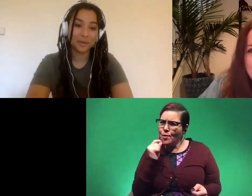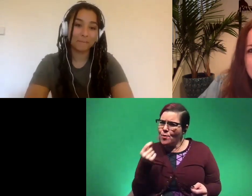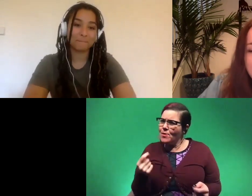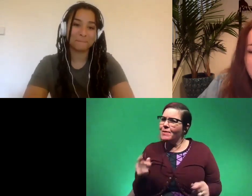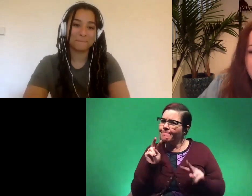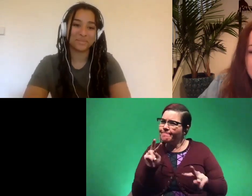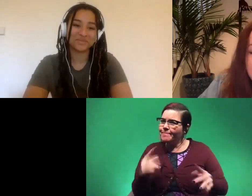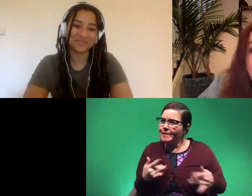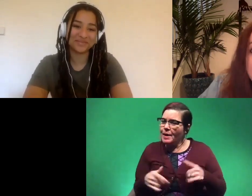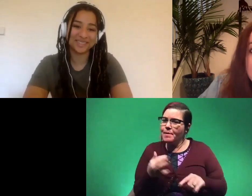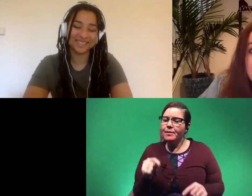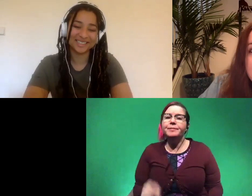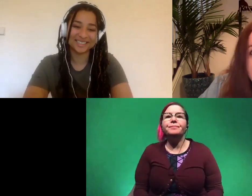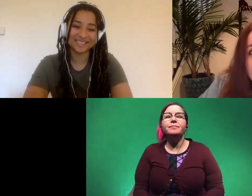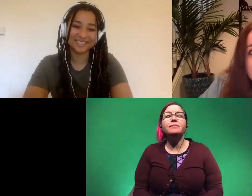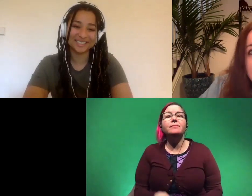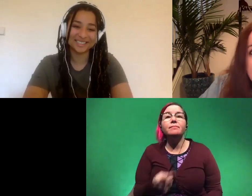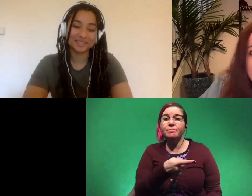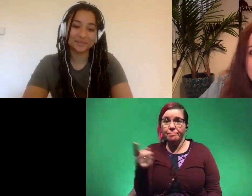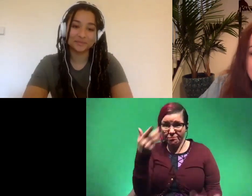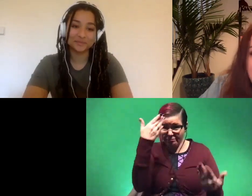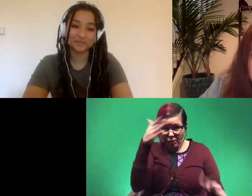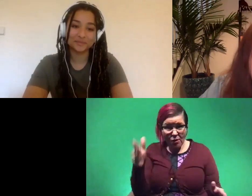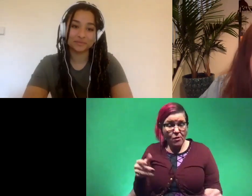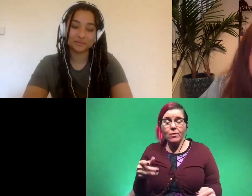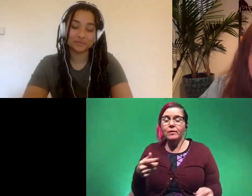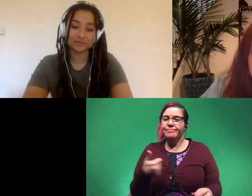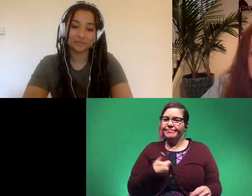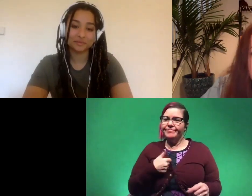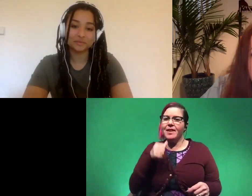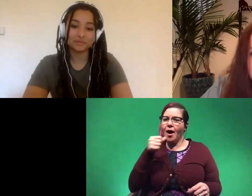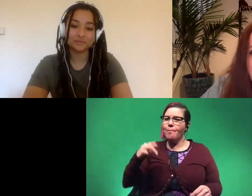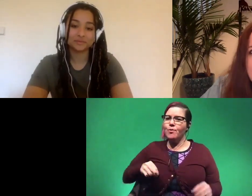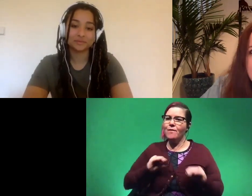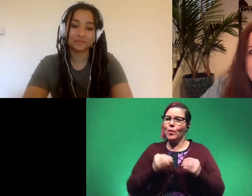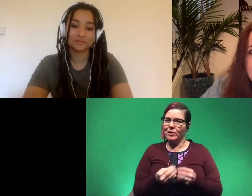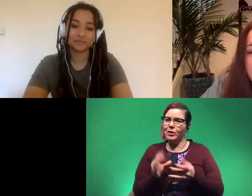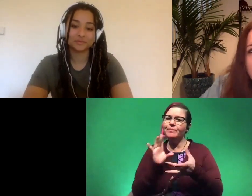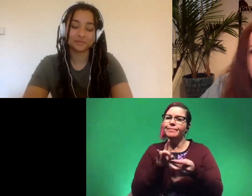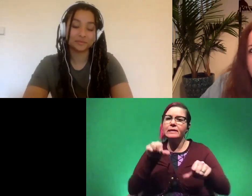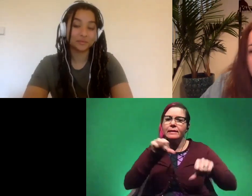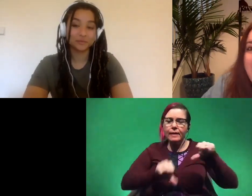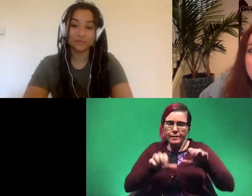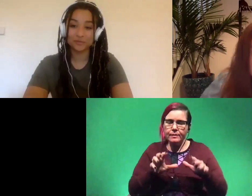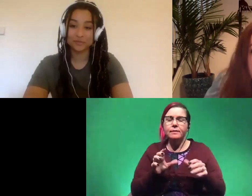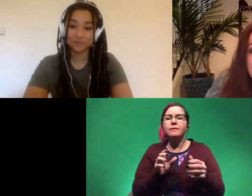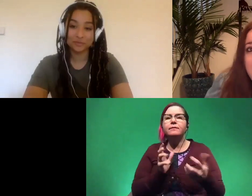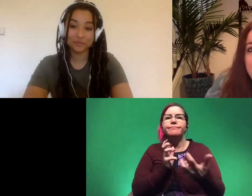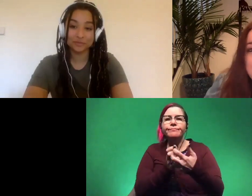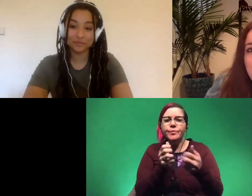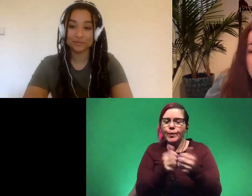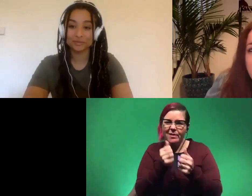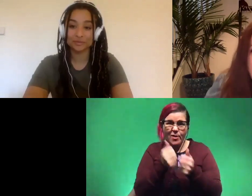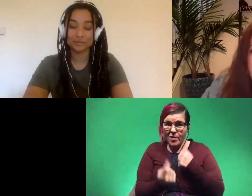about it so um for anybody who doesn't know skype a scientist is a non-profit and we connect scientists with everybody